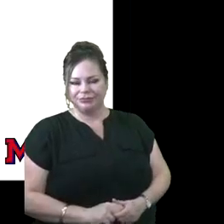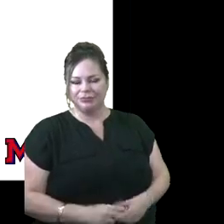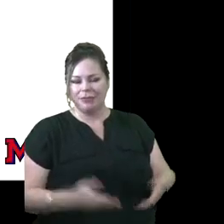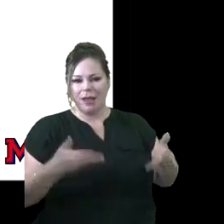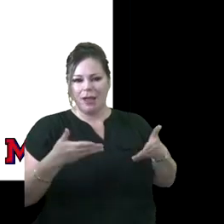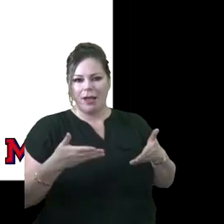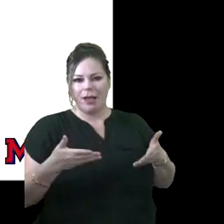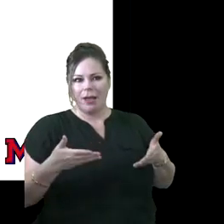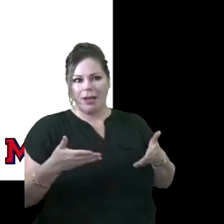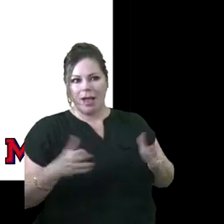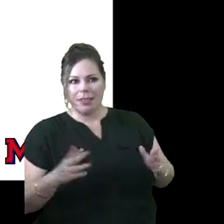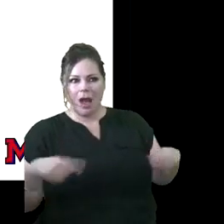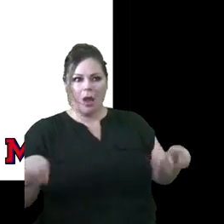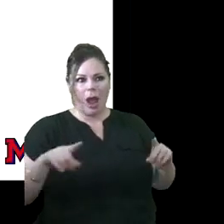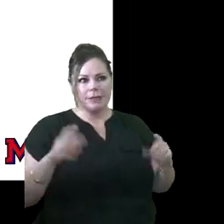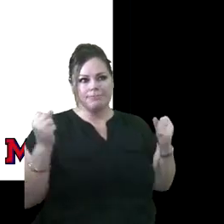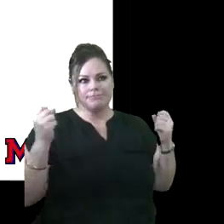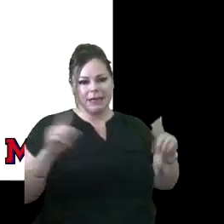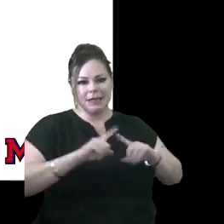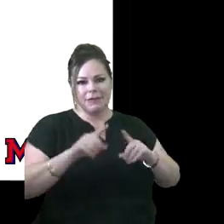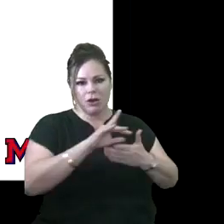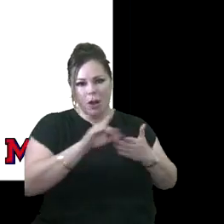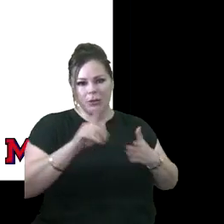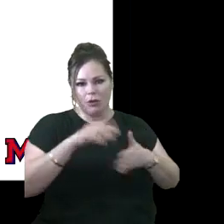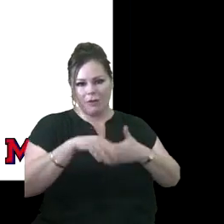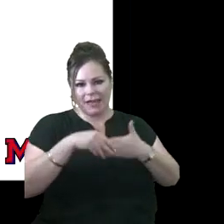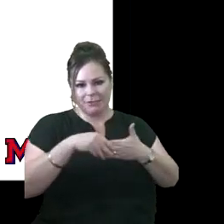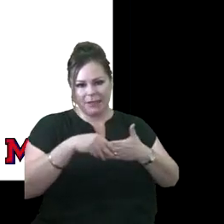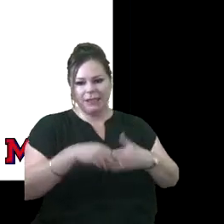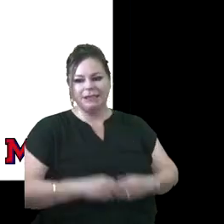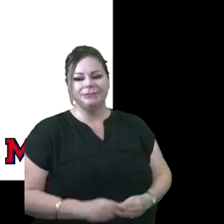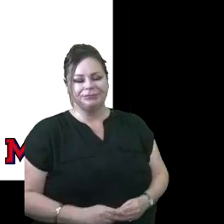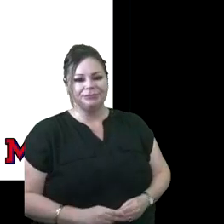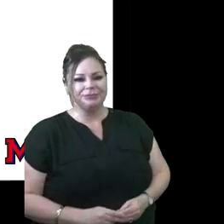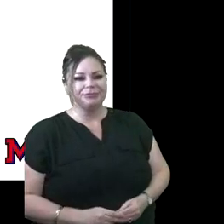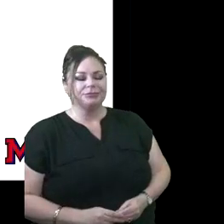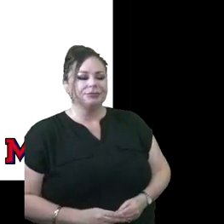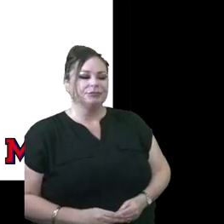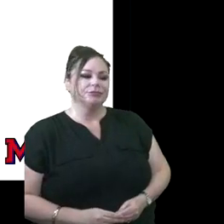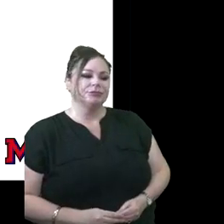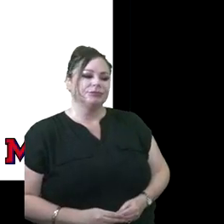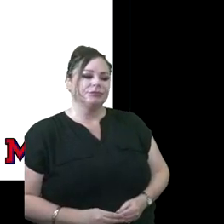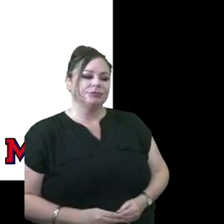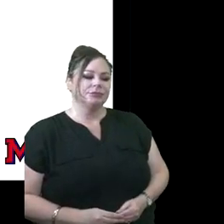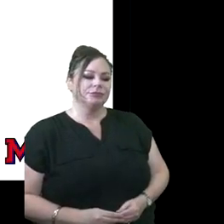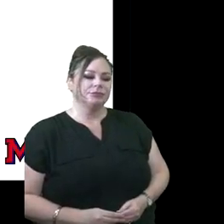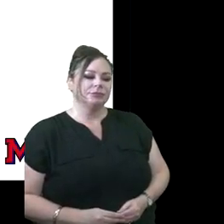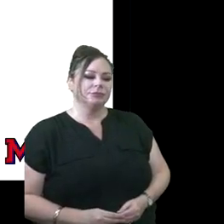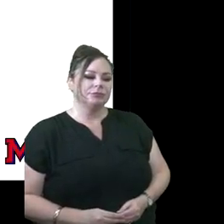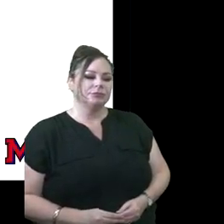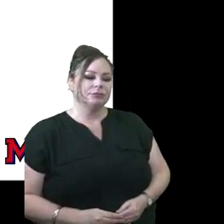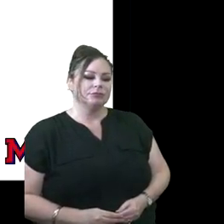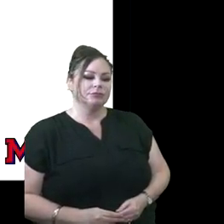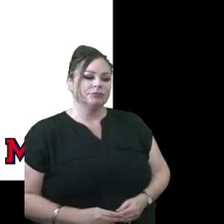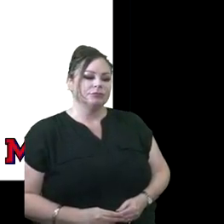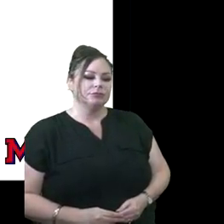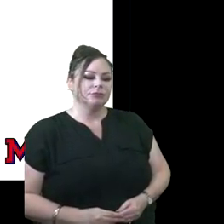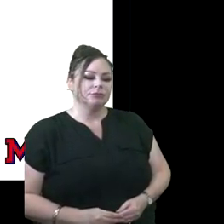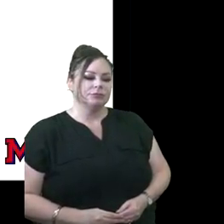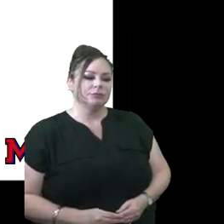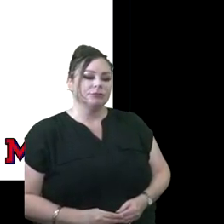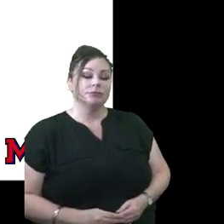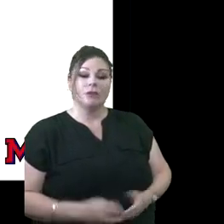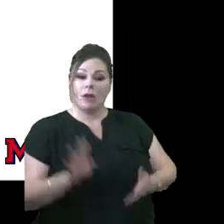us a number of flexibilities as it relates to having four weeks of